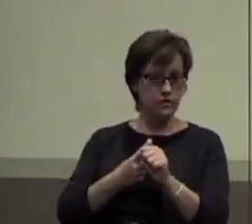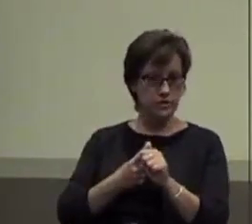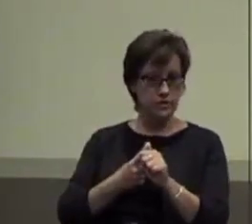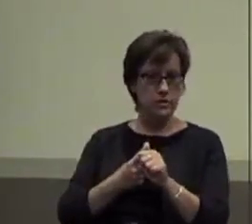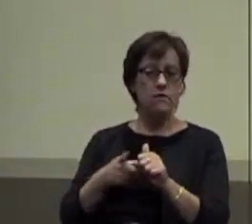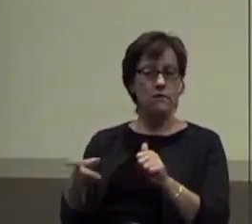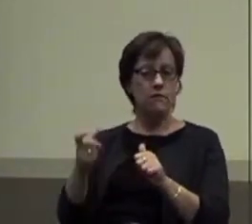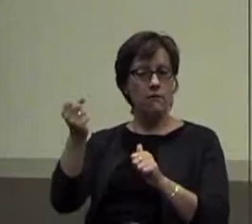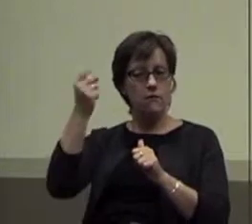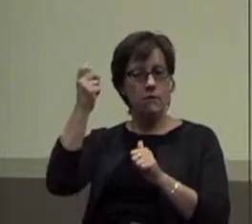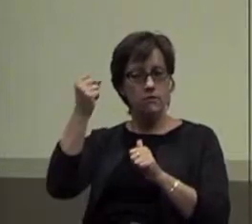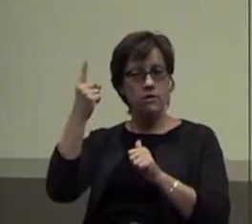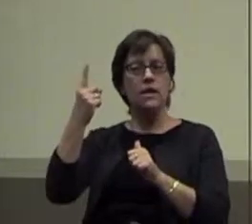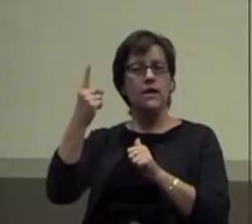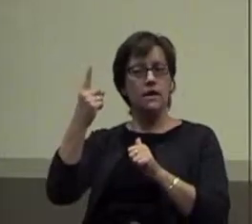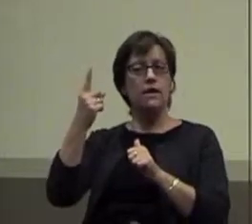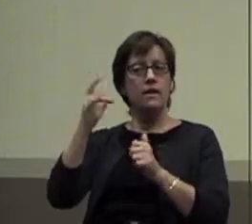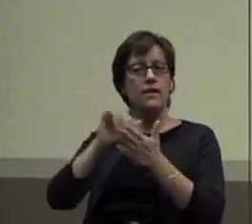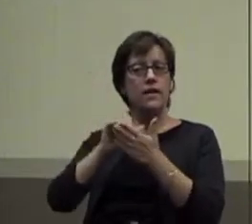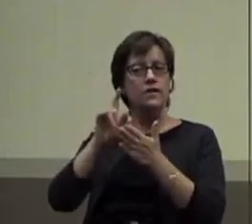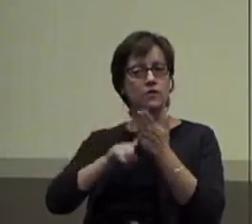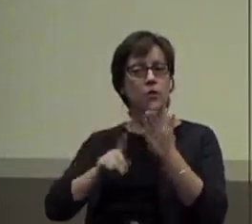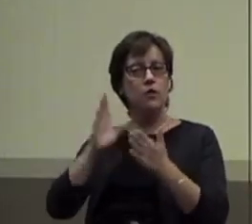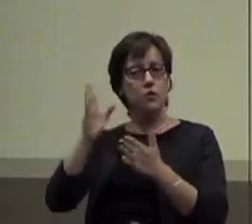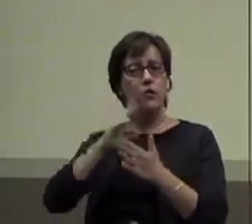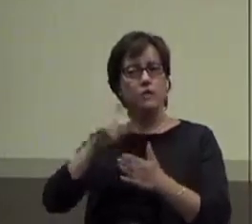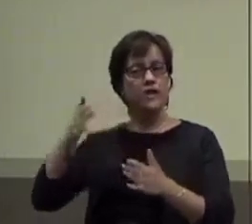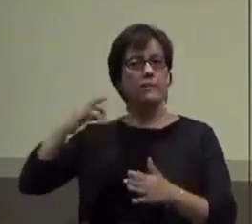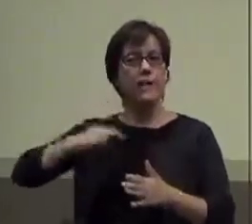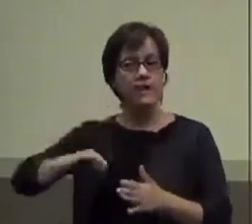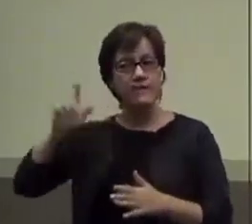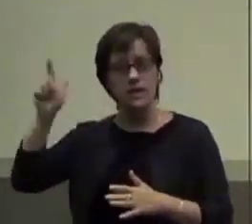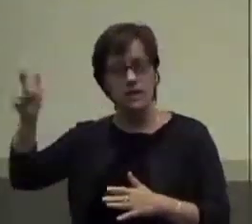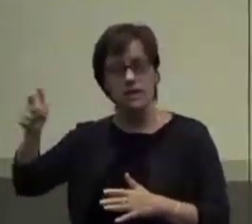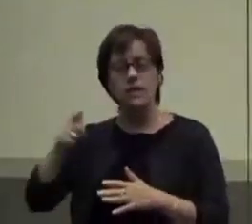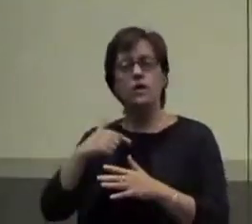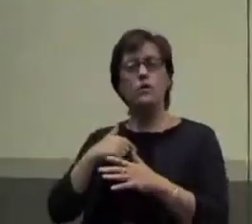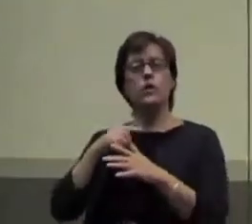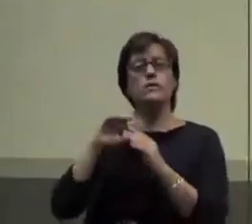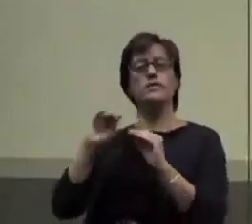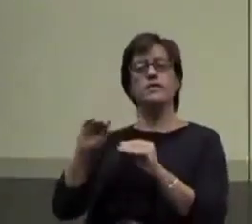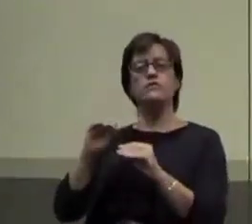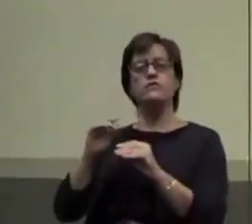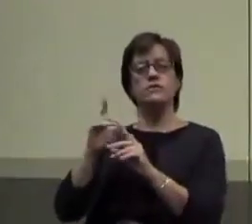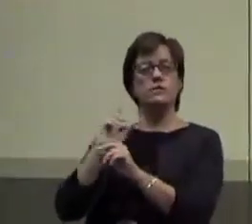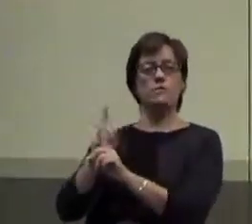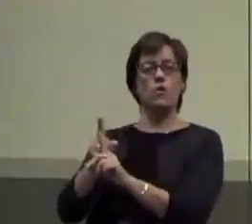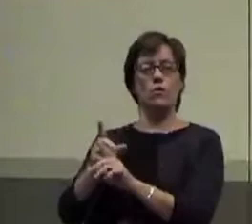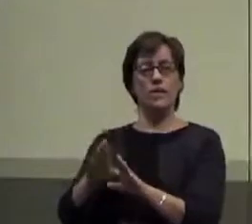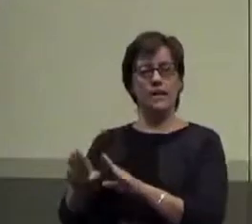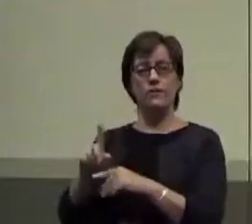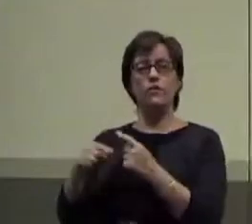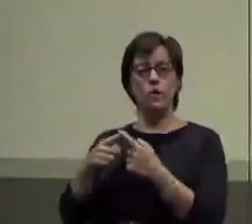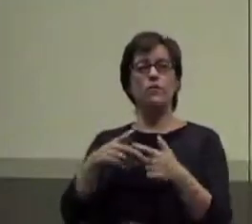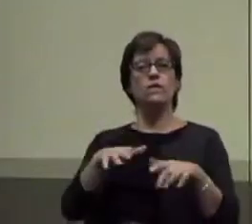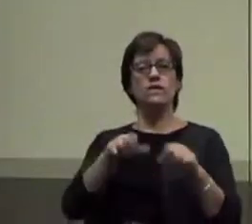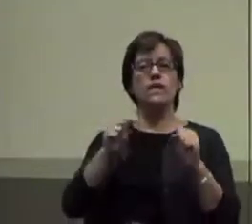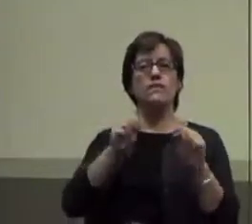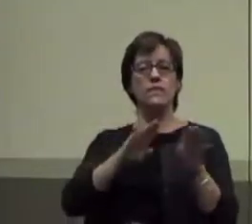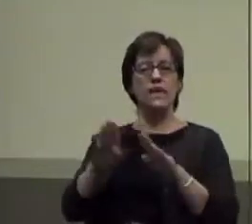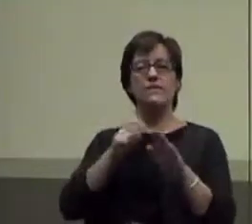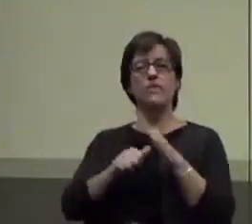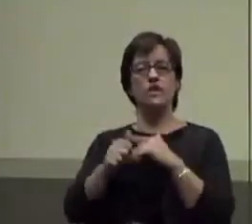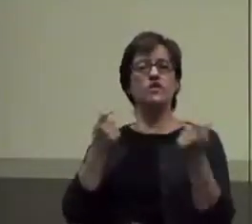they're understanding that that's what's going to pay off. And we're going to teach the desired behavior when we got that behavior under control. Okay?